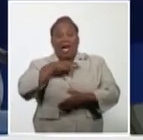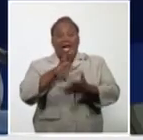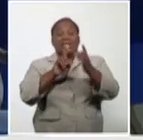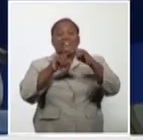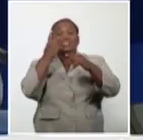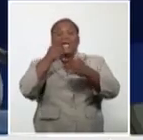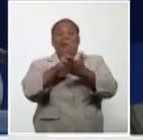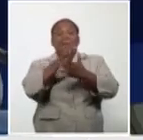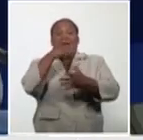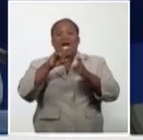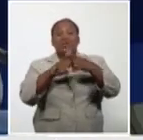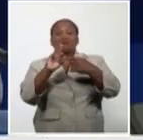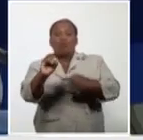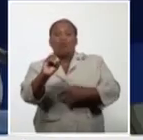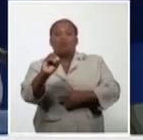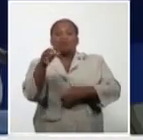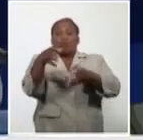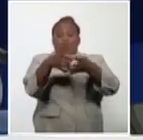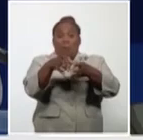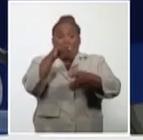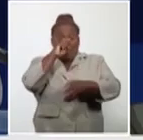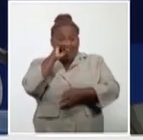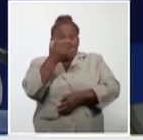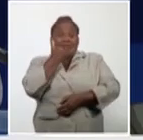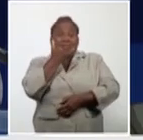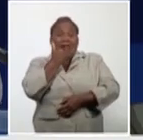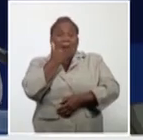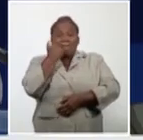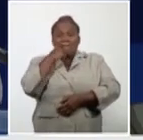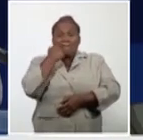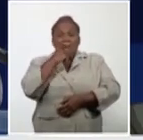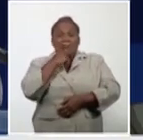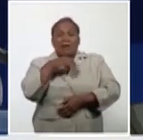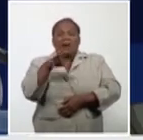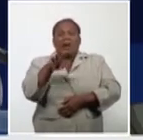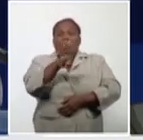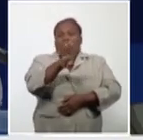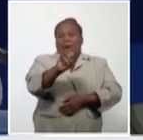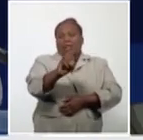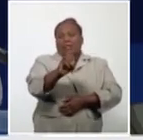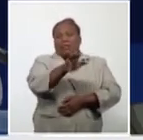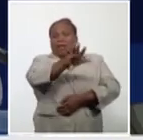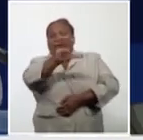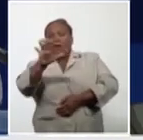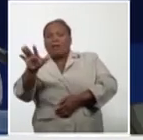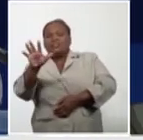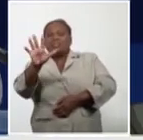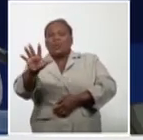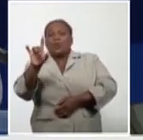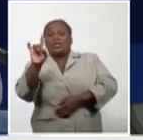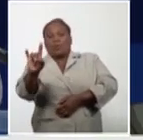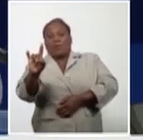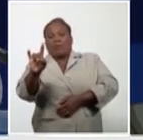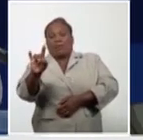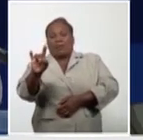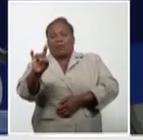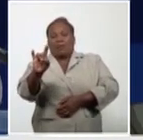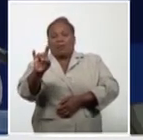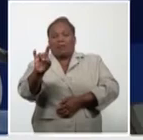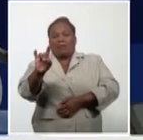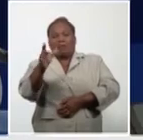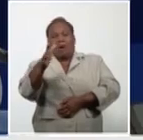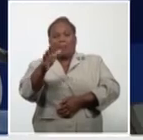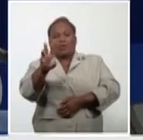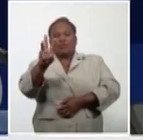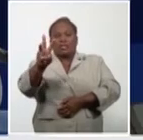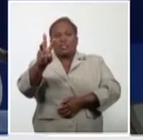By age groups, the most effective are the ones from 40 to 59 years of age, that accumulated